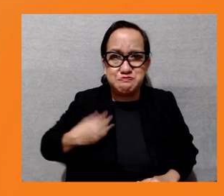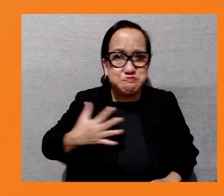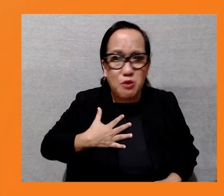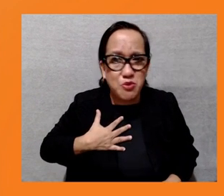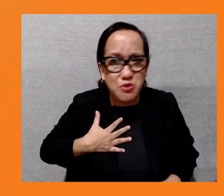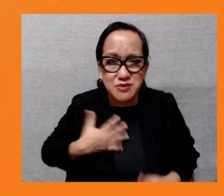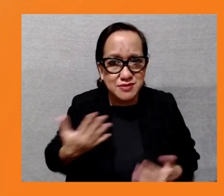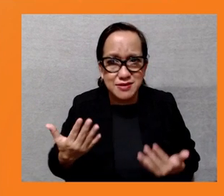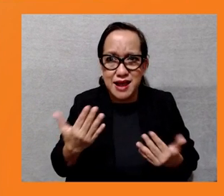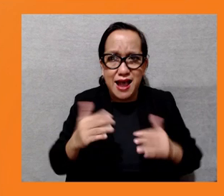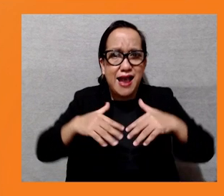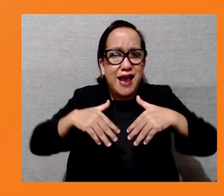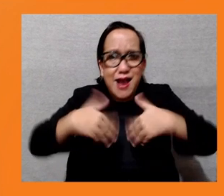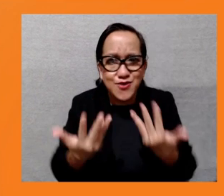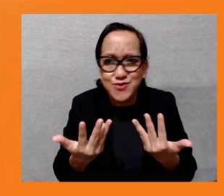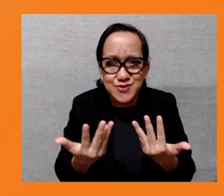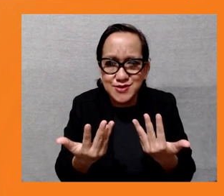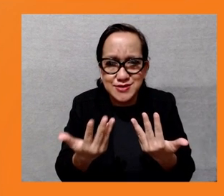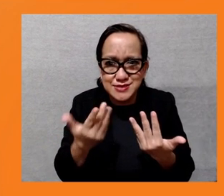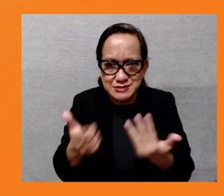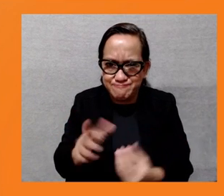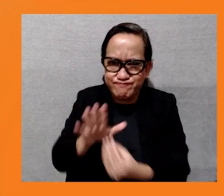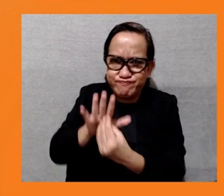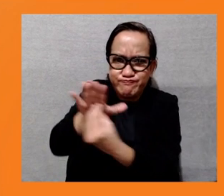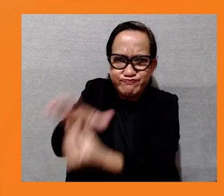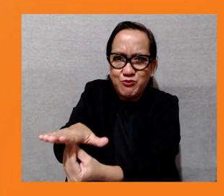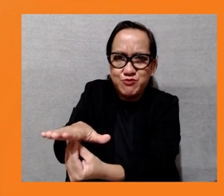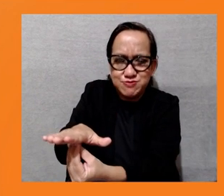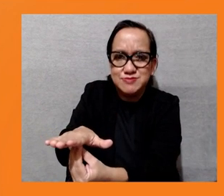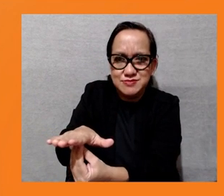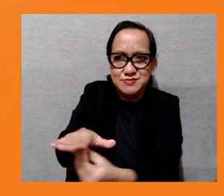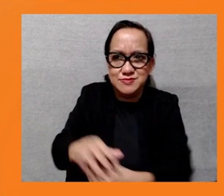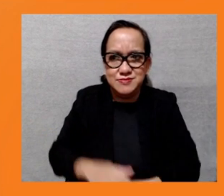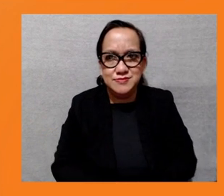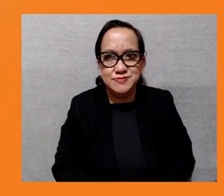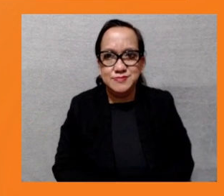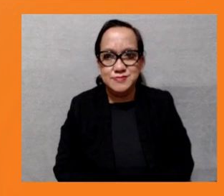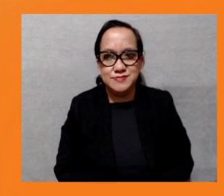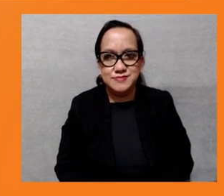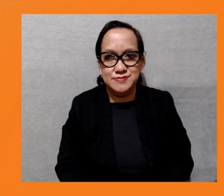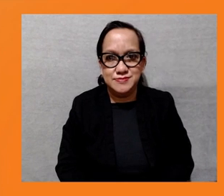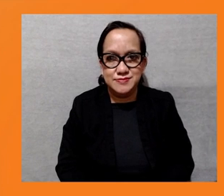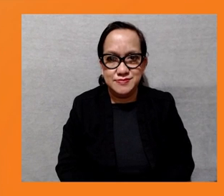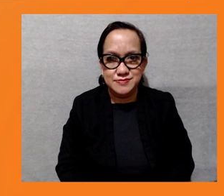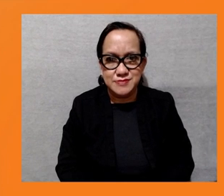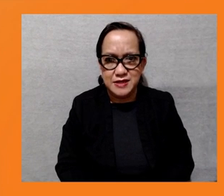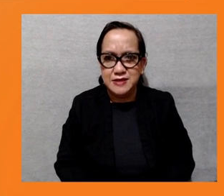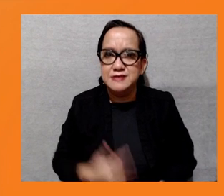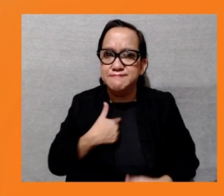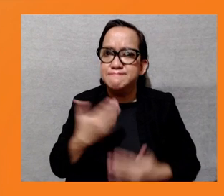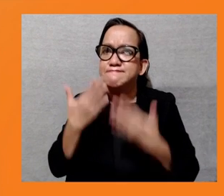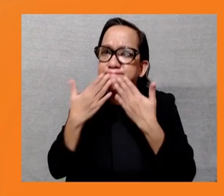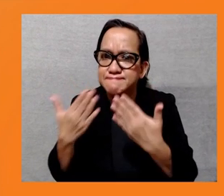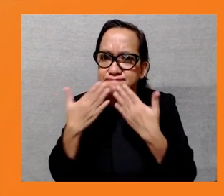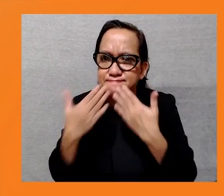Thank you, Anne. I think you raised the very central issue of ADB safeguards delivery and all the challenges which